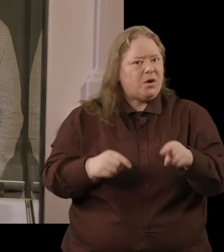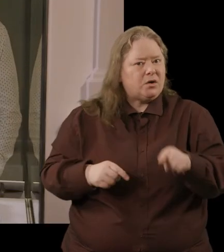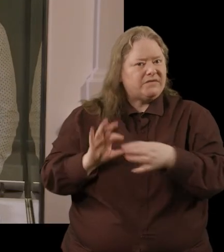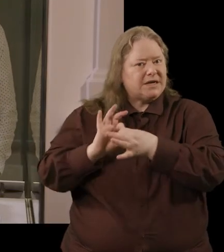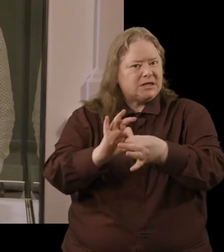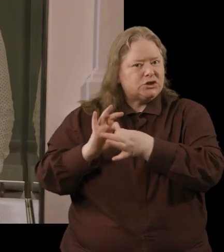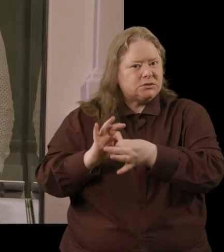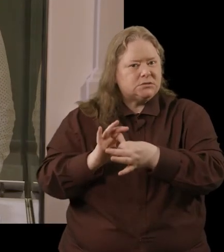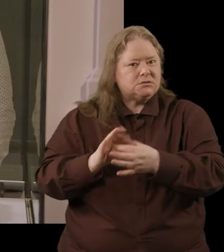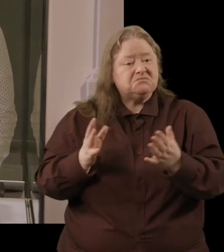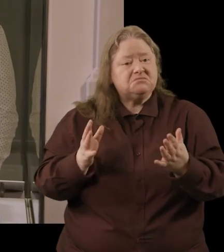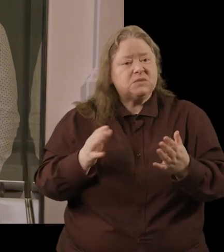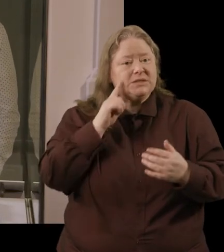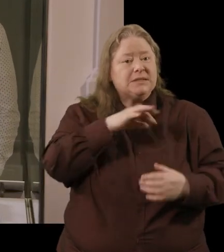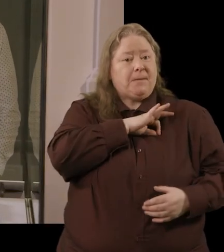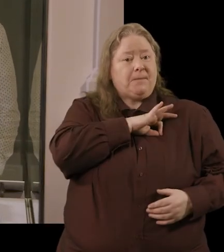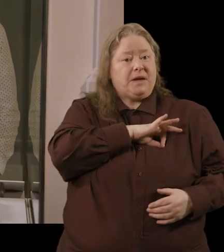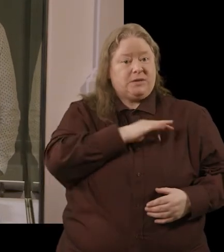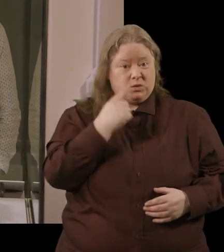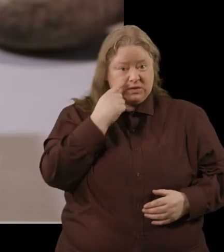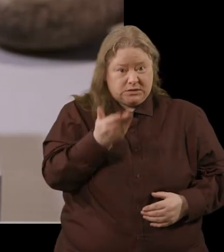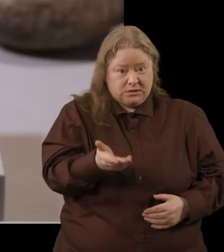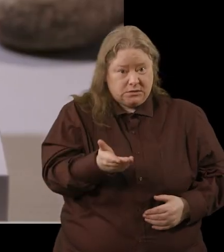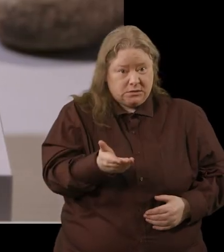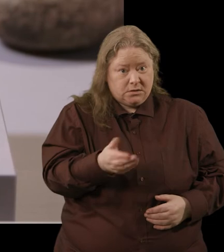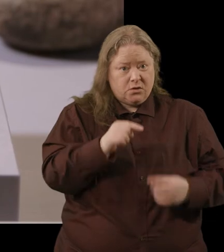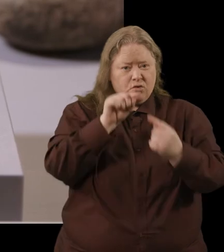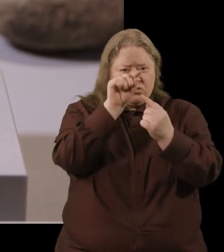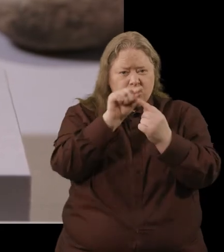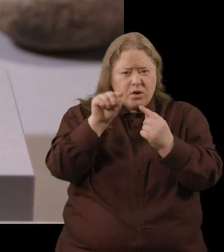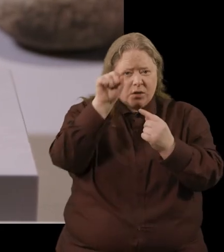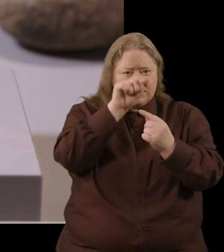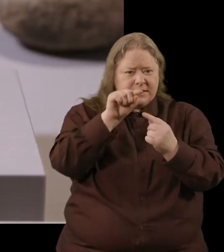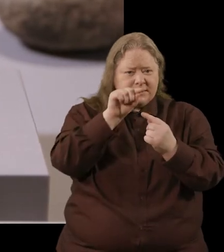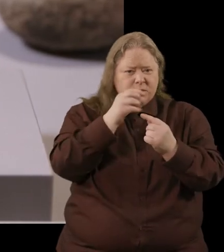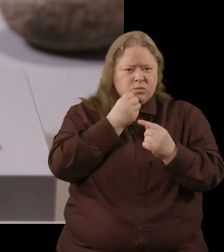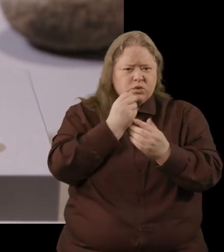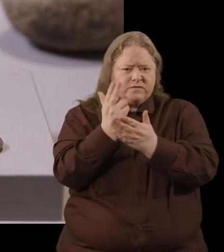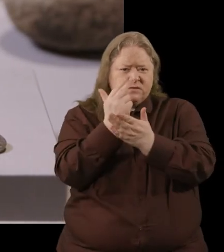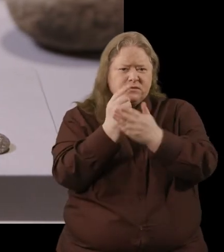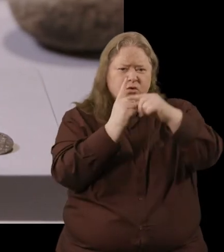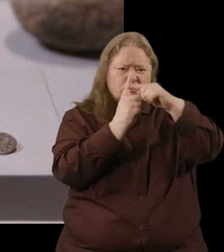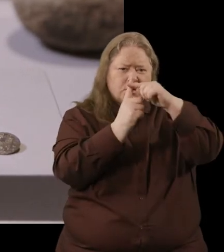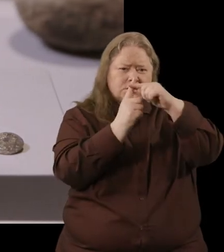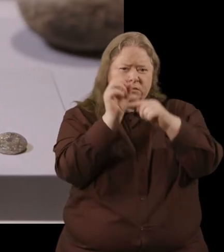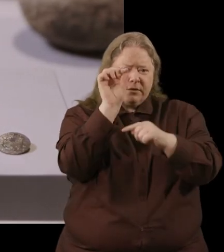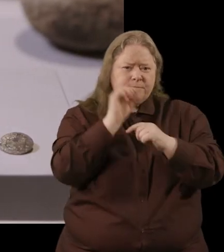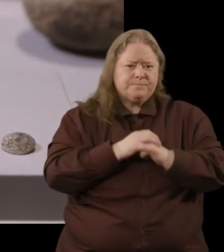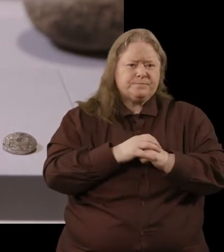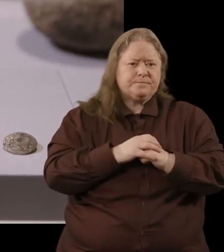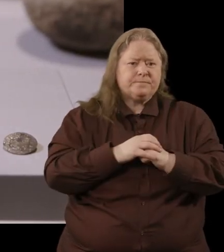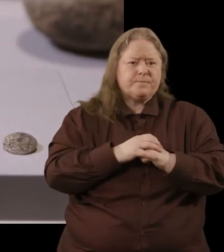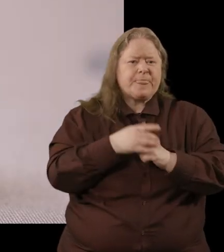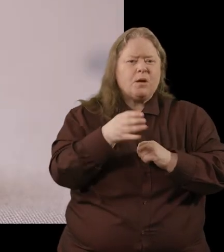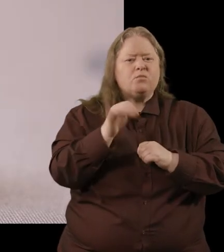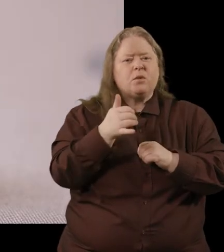i mean this pin that you can see in front of you here the round head and the beautiful decorated cross on it and